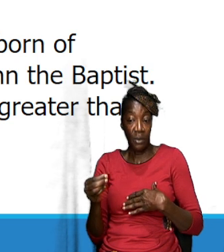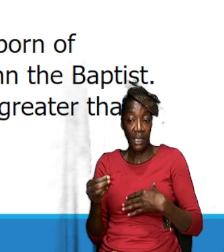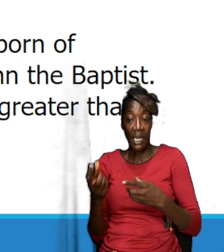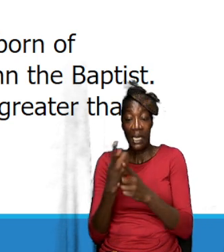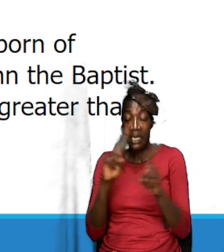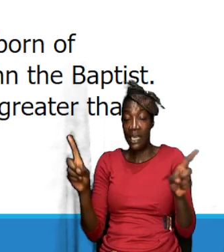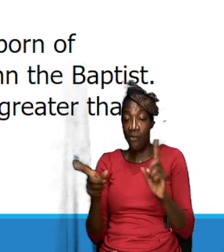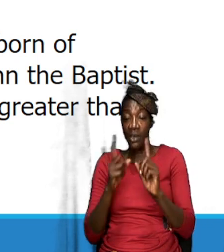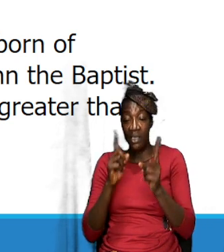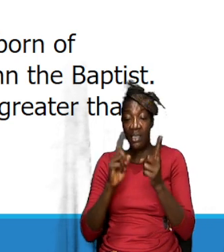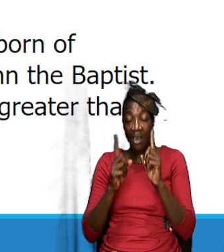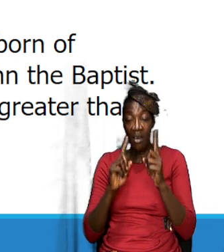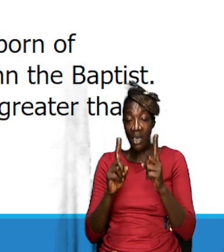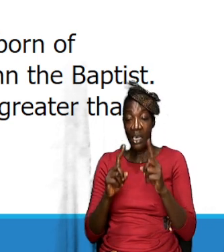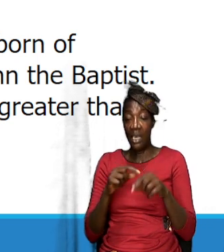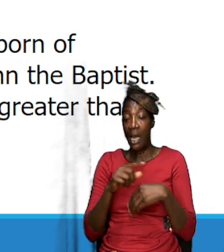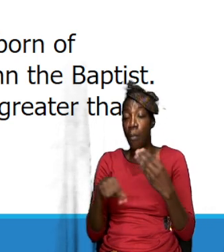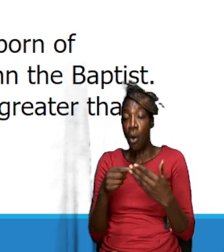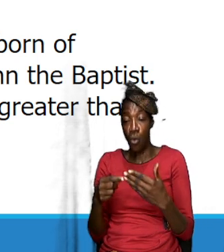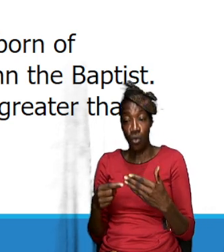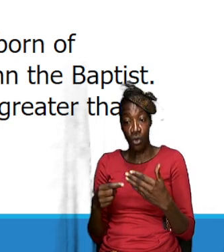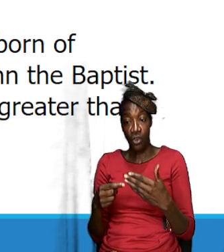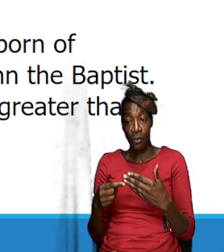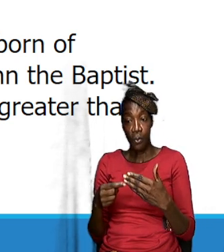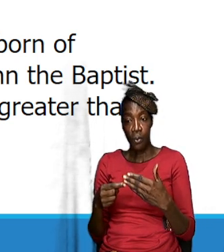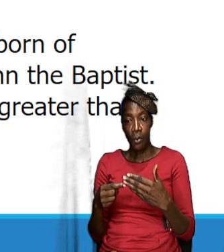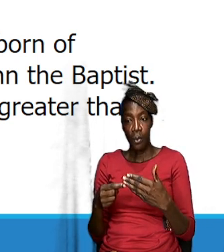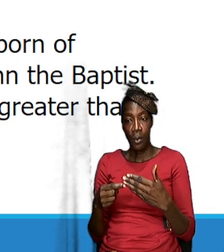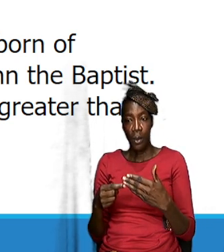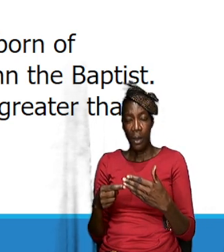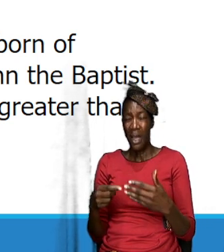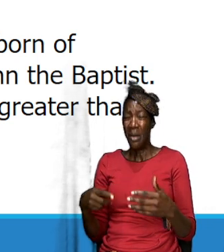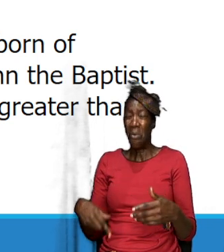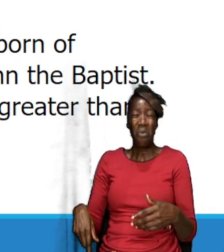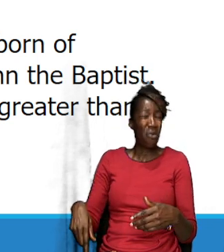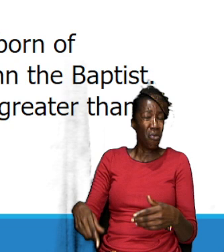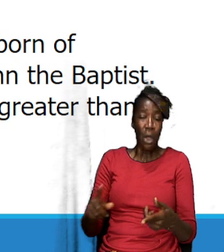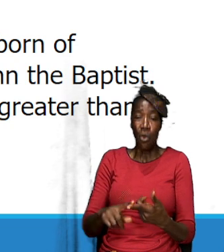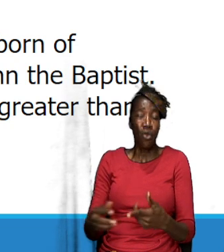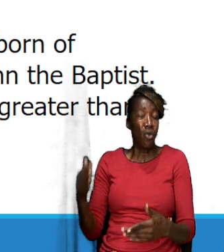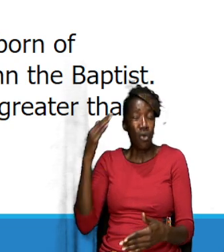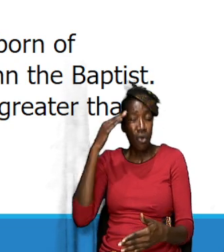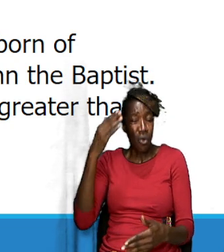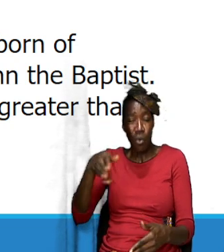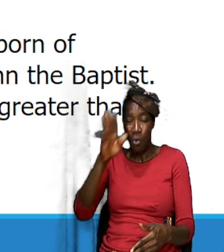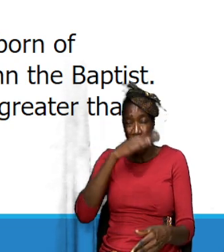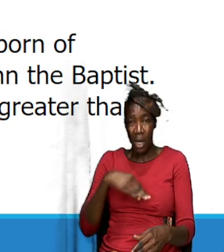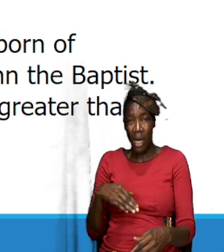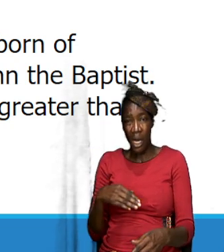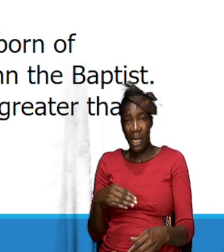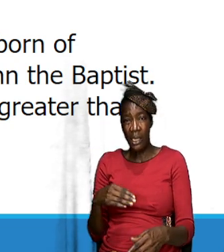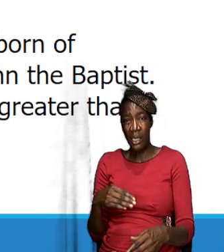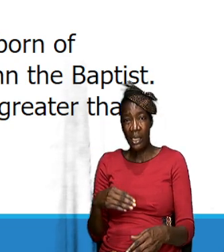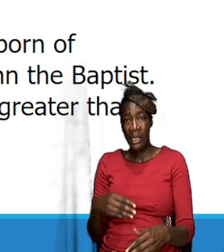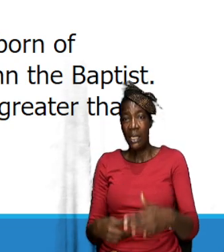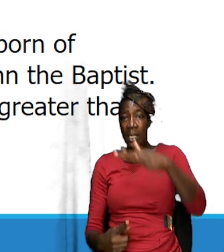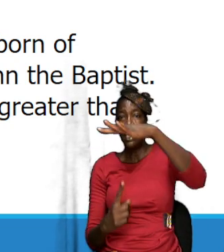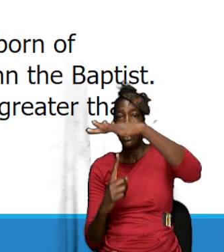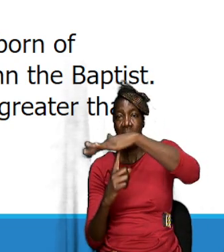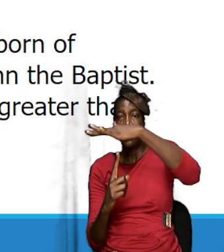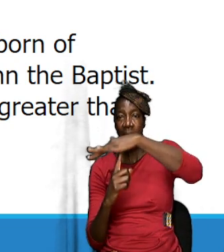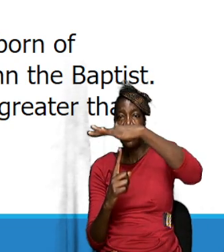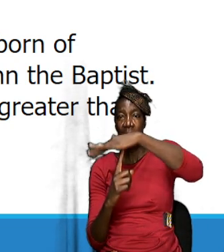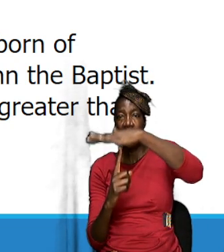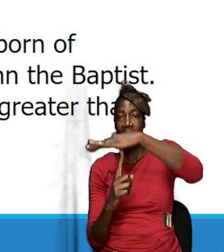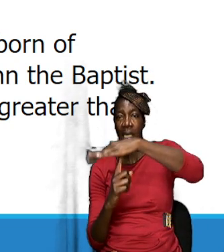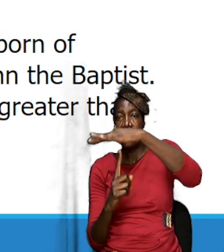about here so our capacity to know God our ceiling to know God is much